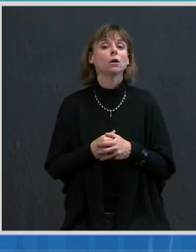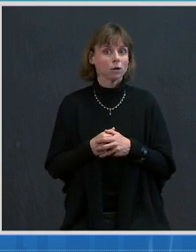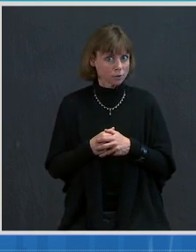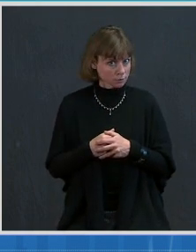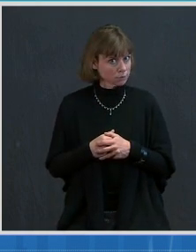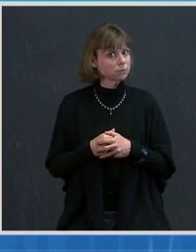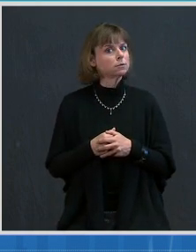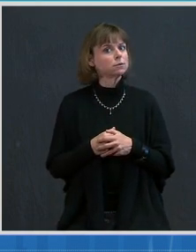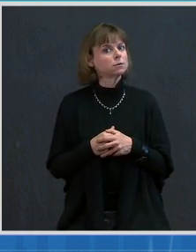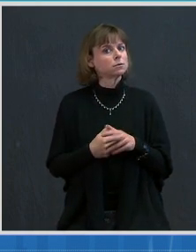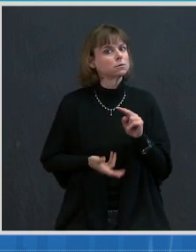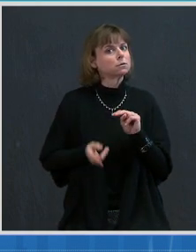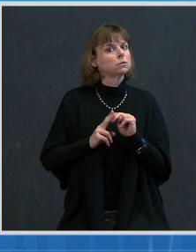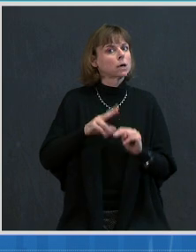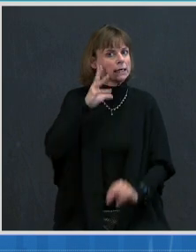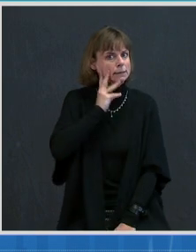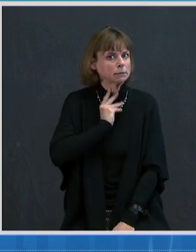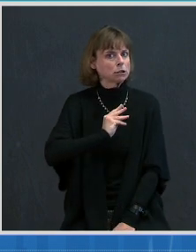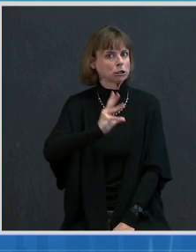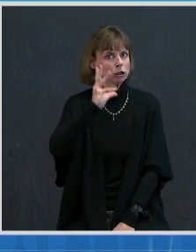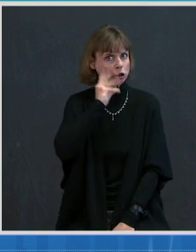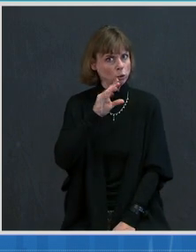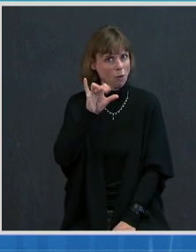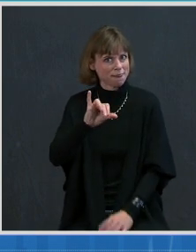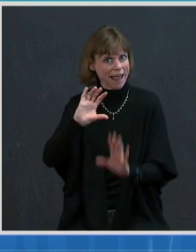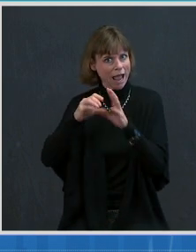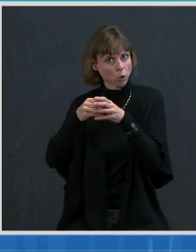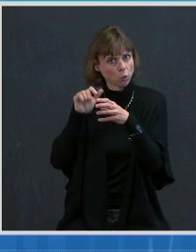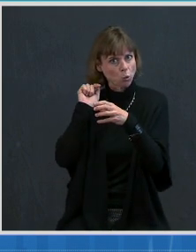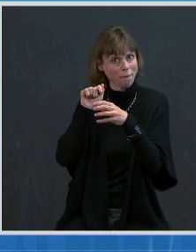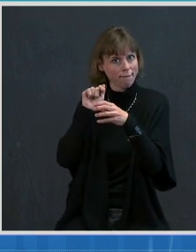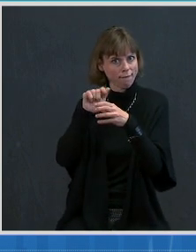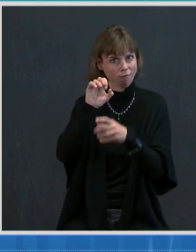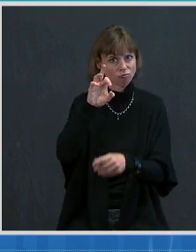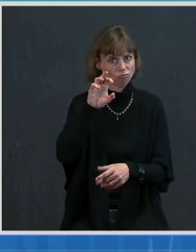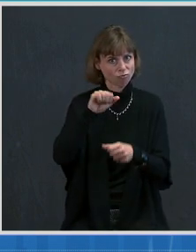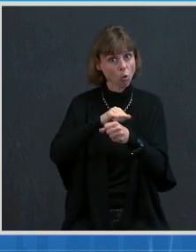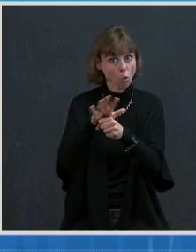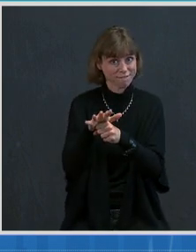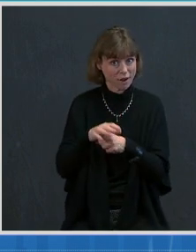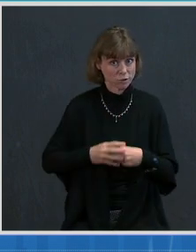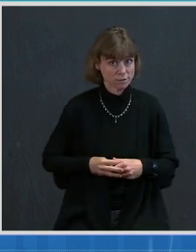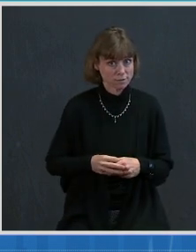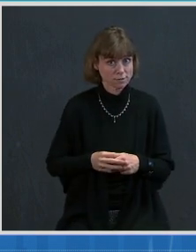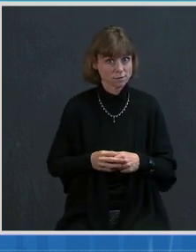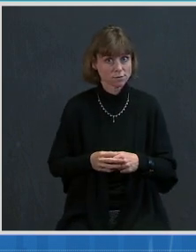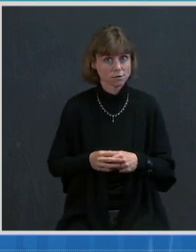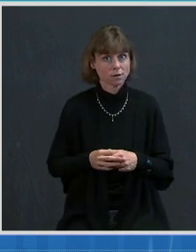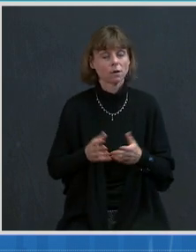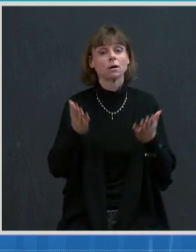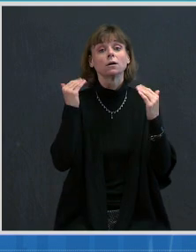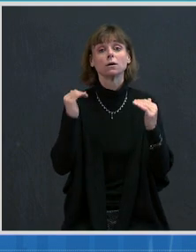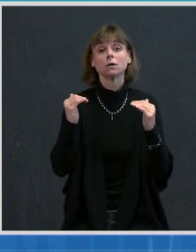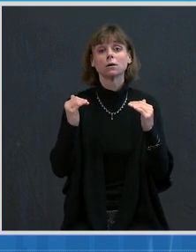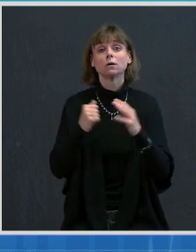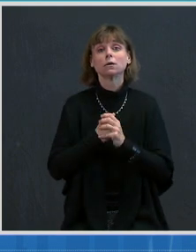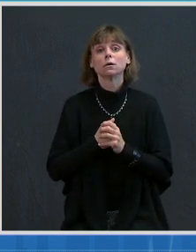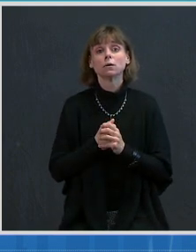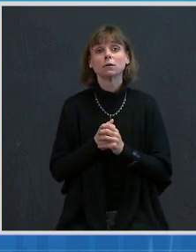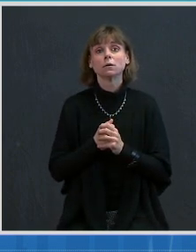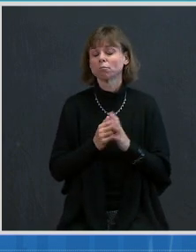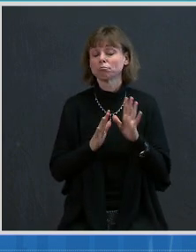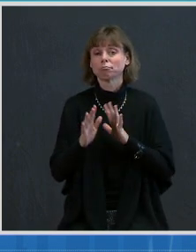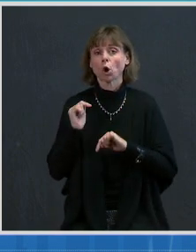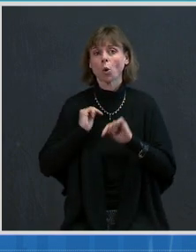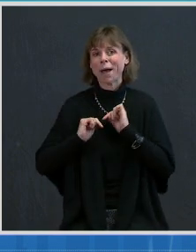experience within this group of coronaviruses. And the next slide came to ... No, let's